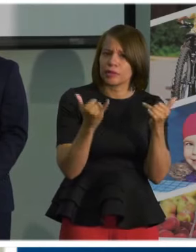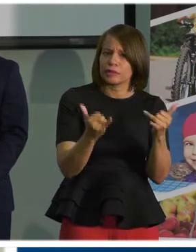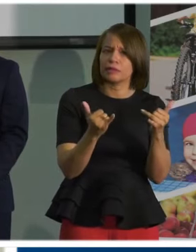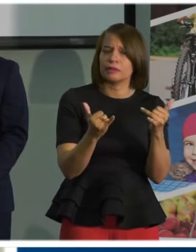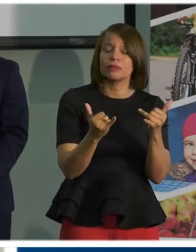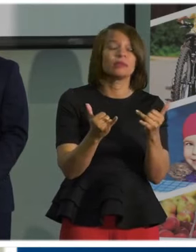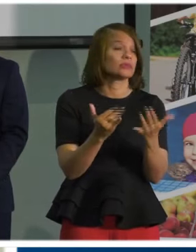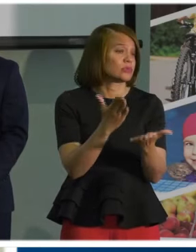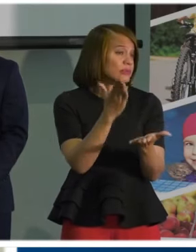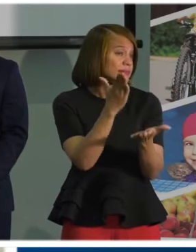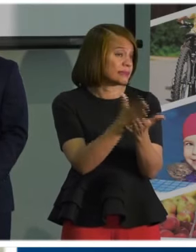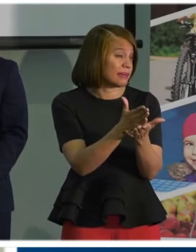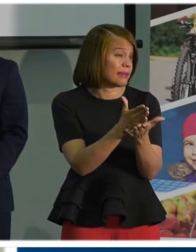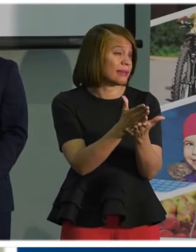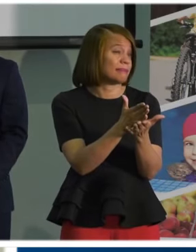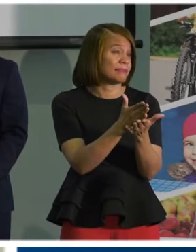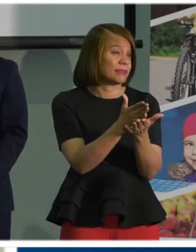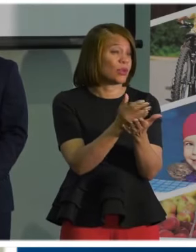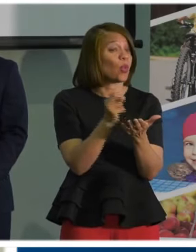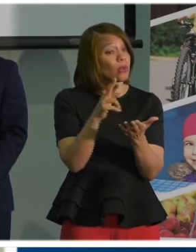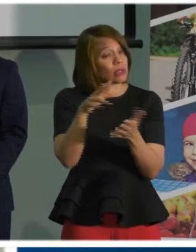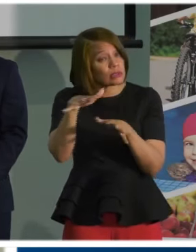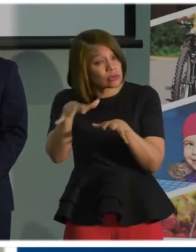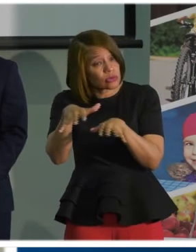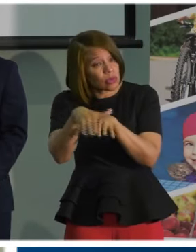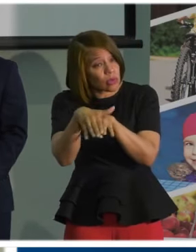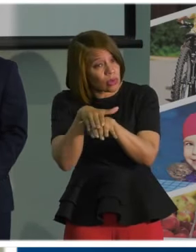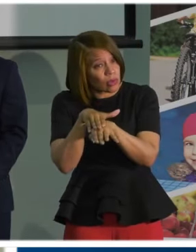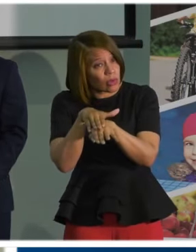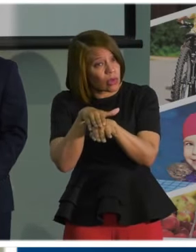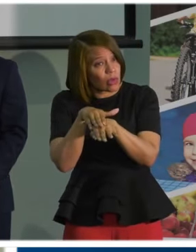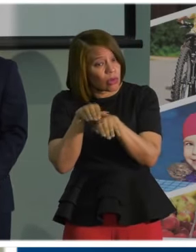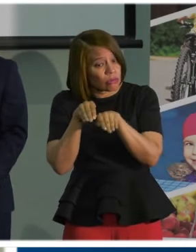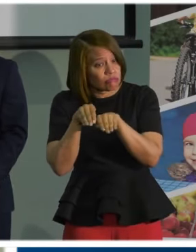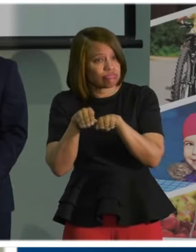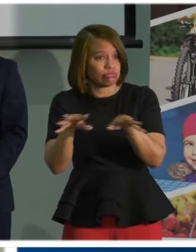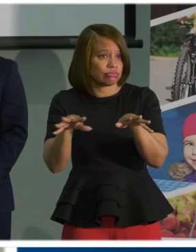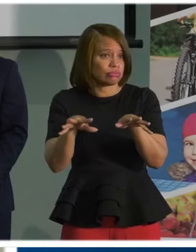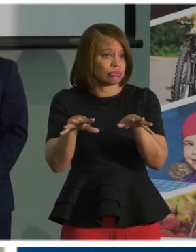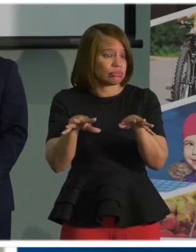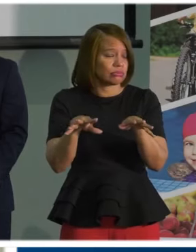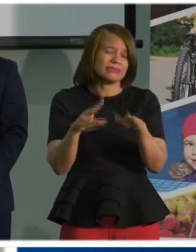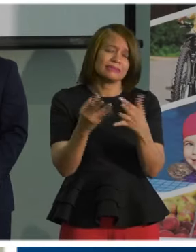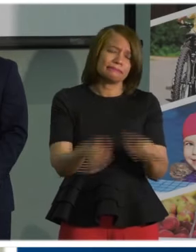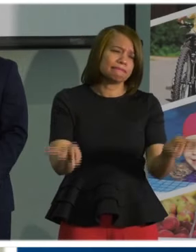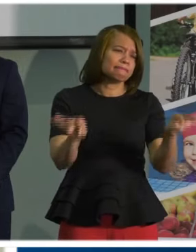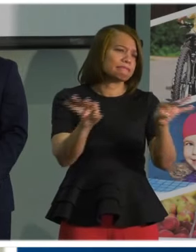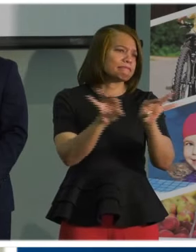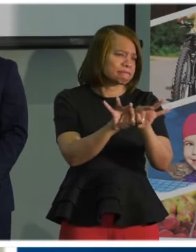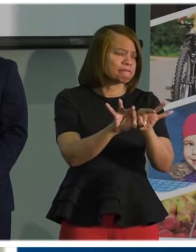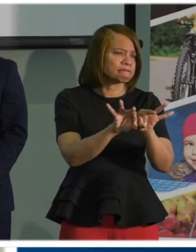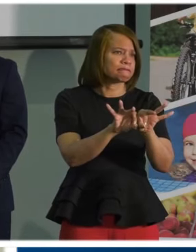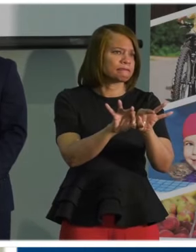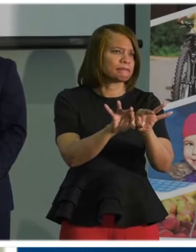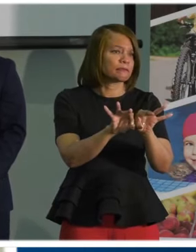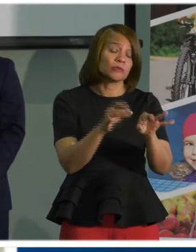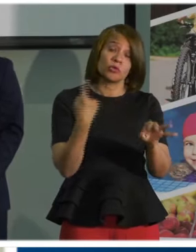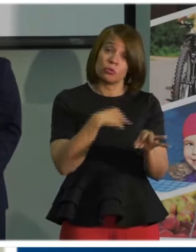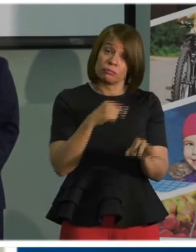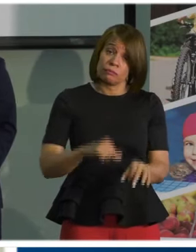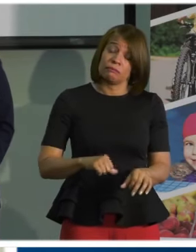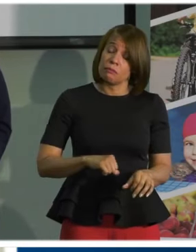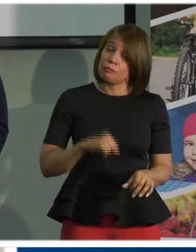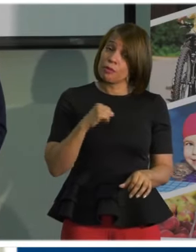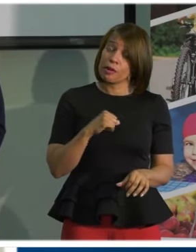that we're to be that. And so we are proud that the